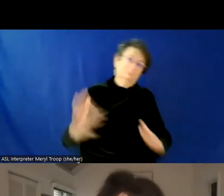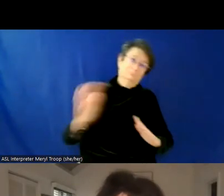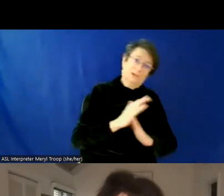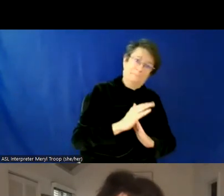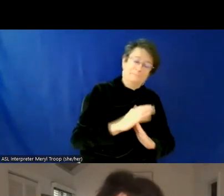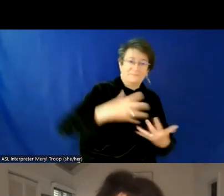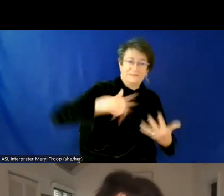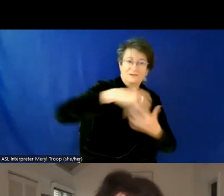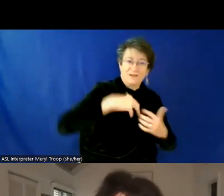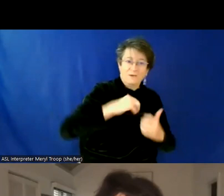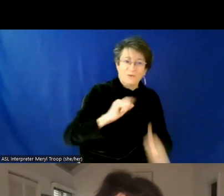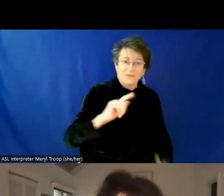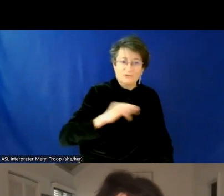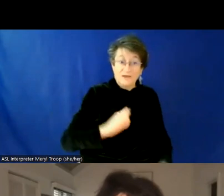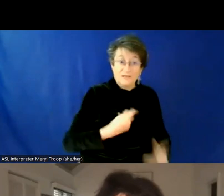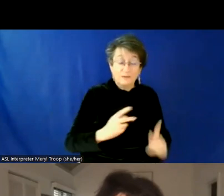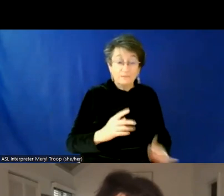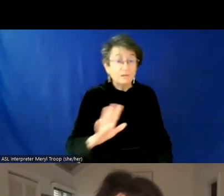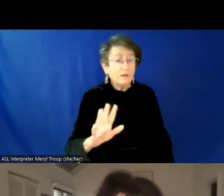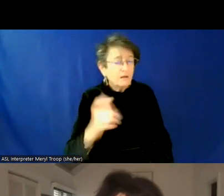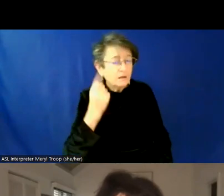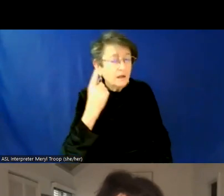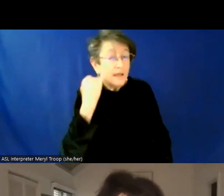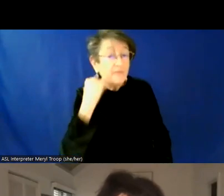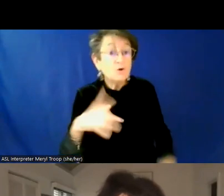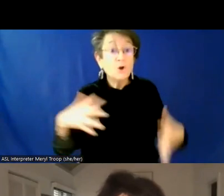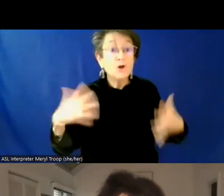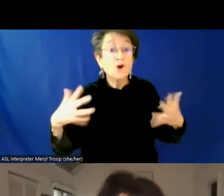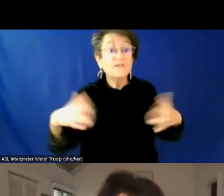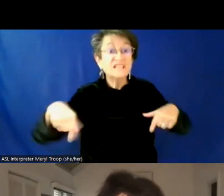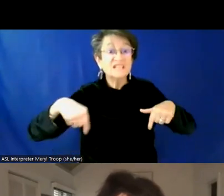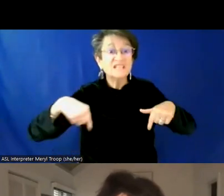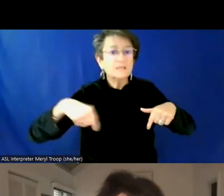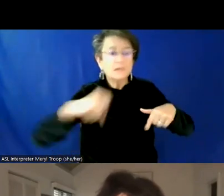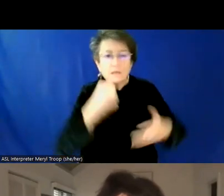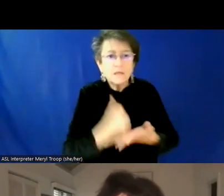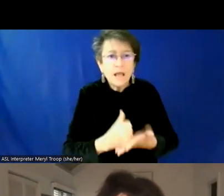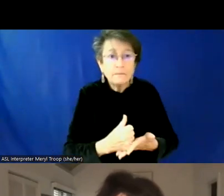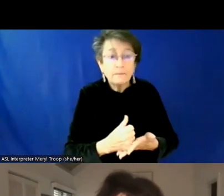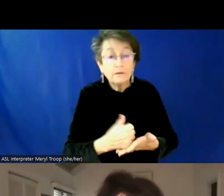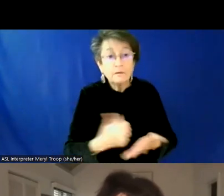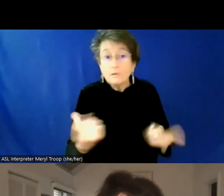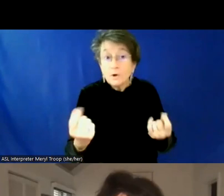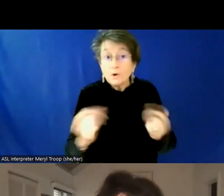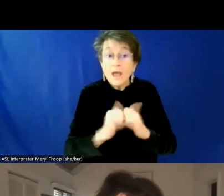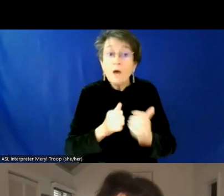being nervous about it doesn't help. Um, and there's a, a graceful way to get through that moment. Um, and that,